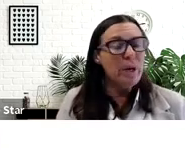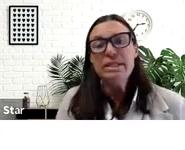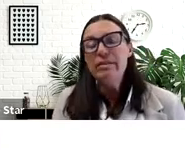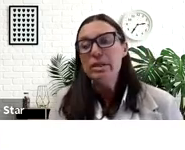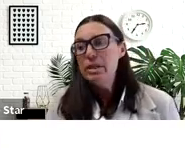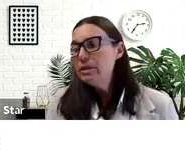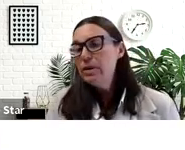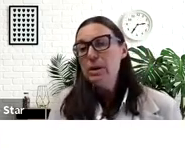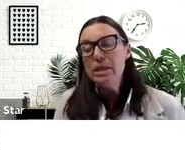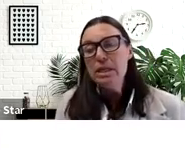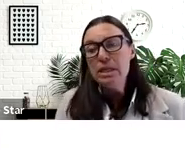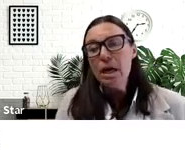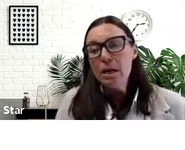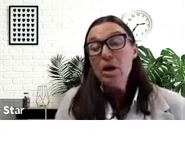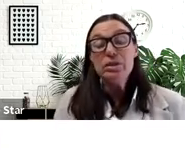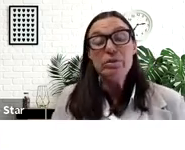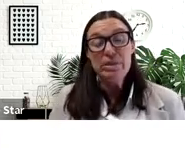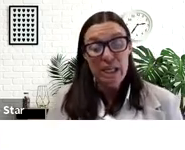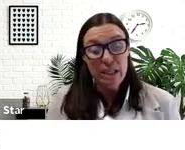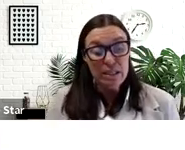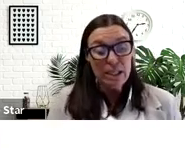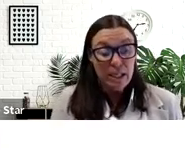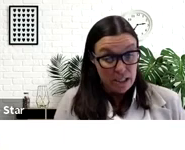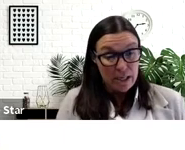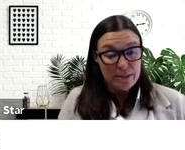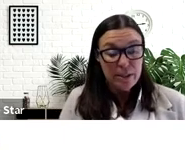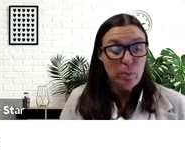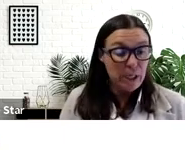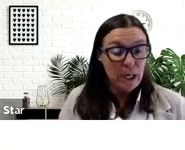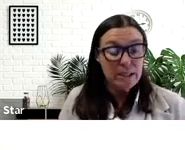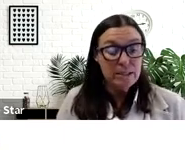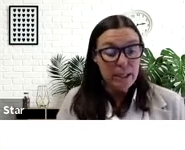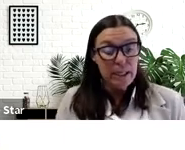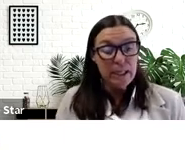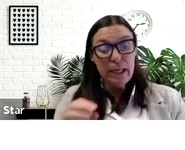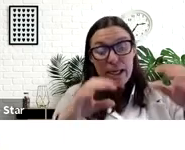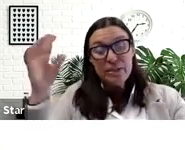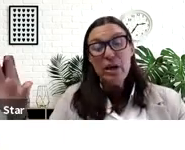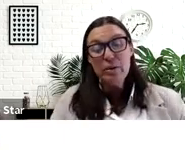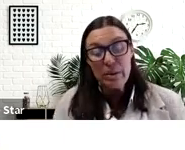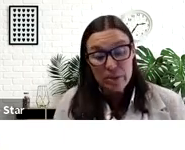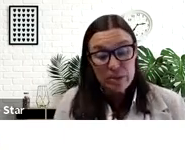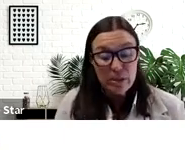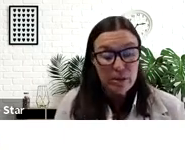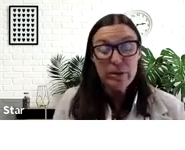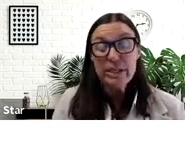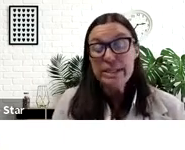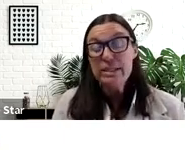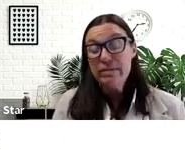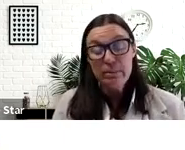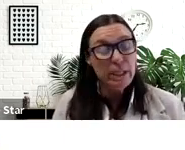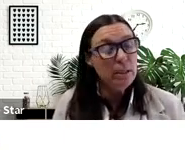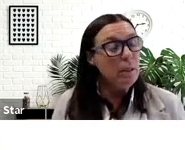What I discovered also from taking the DNA test, because it connects you to other members of